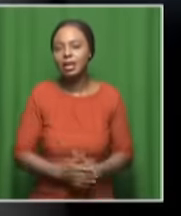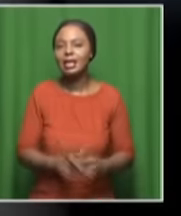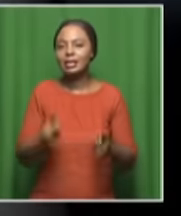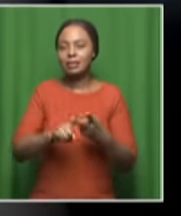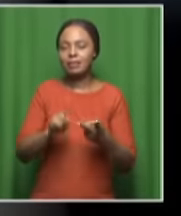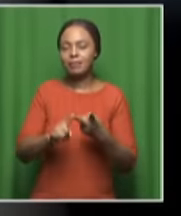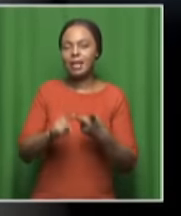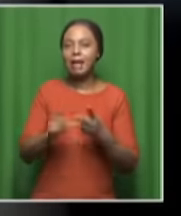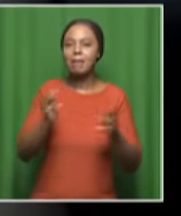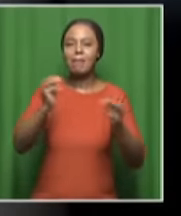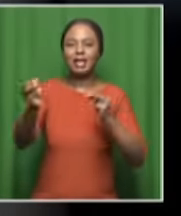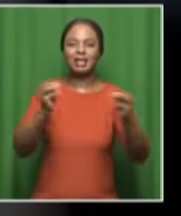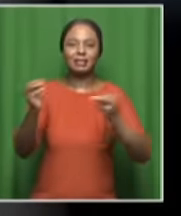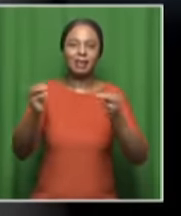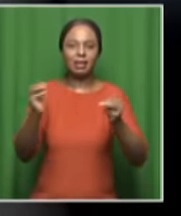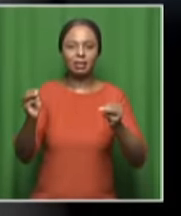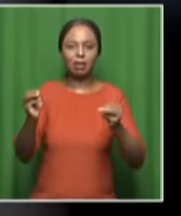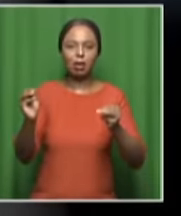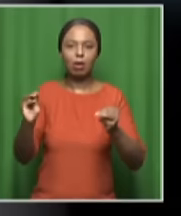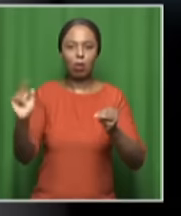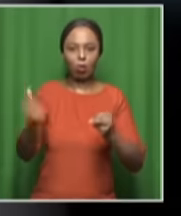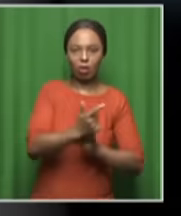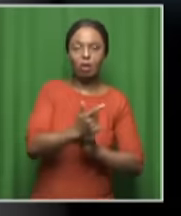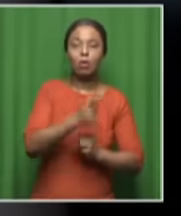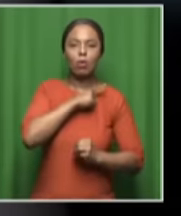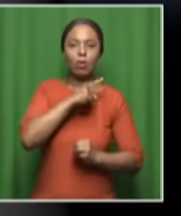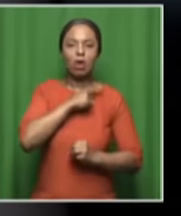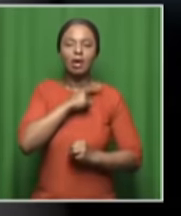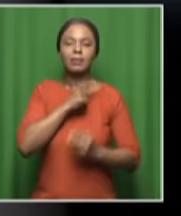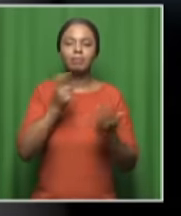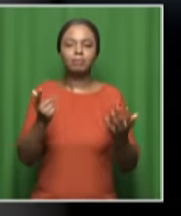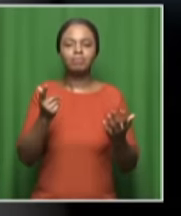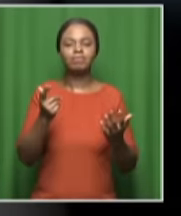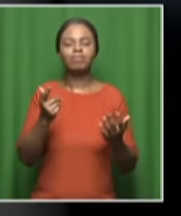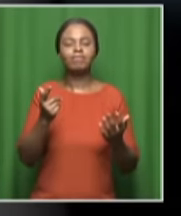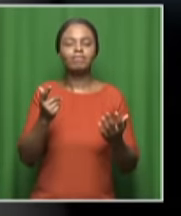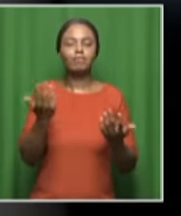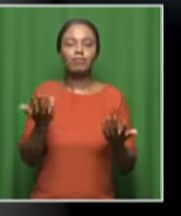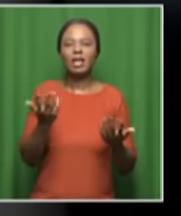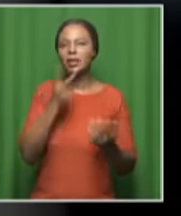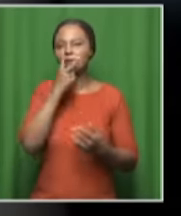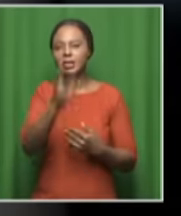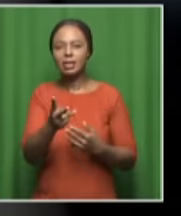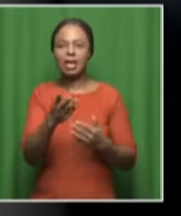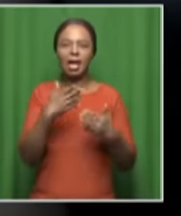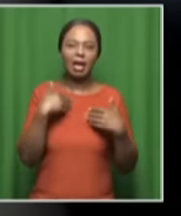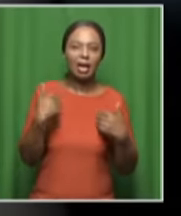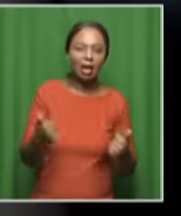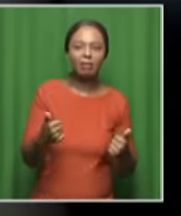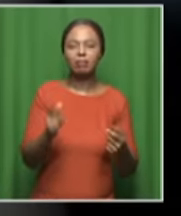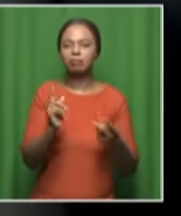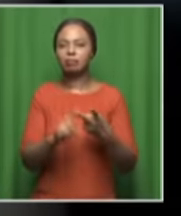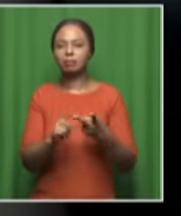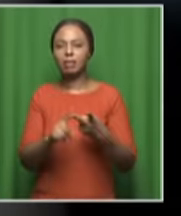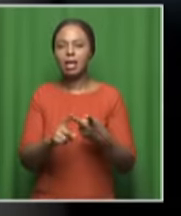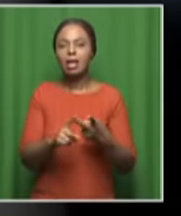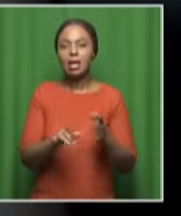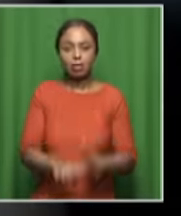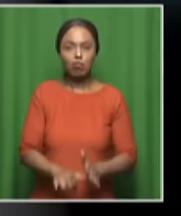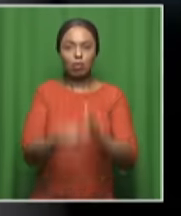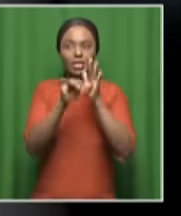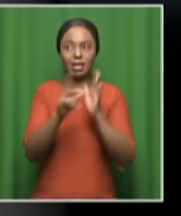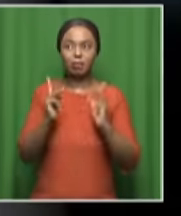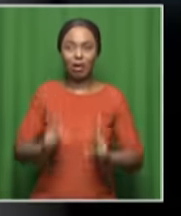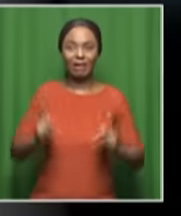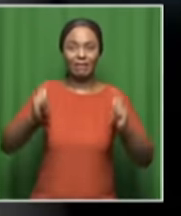holistically. Because if you're looking at the recovery, you know, the load and recovery is going to be key. And